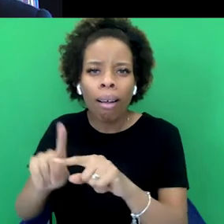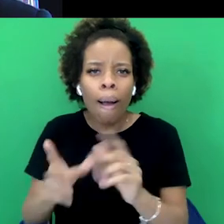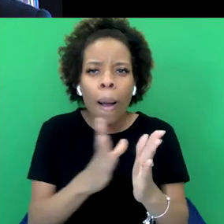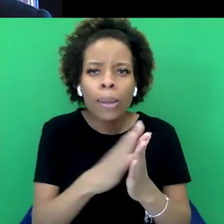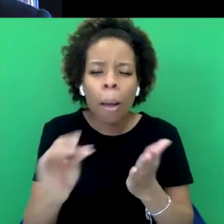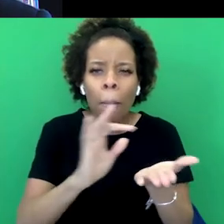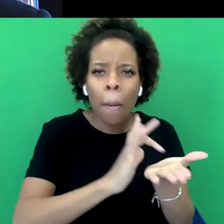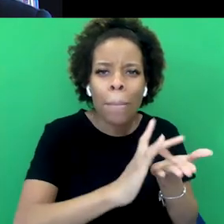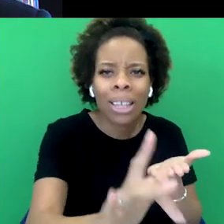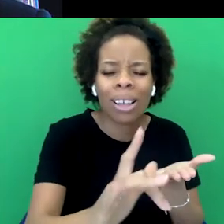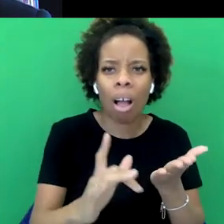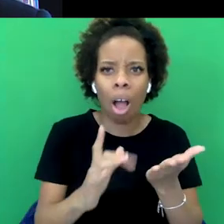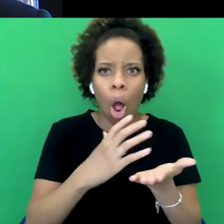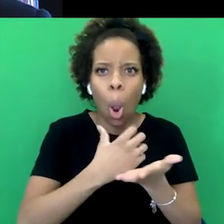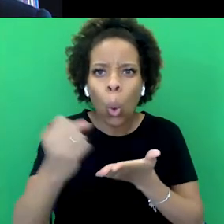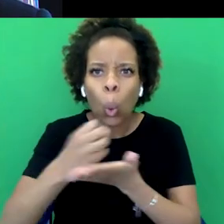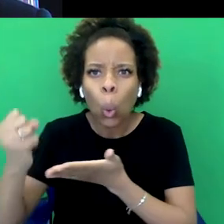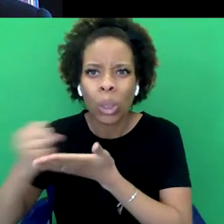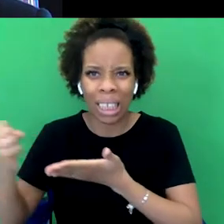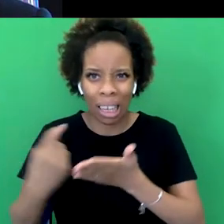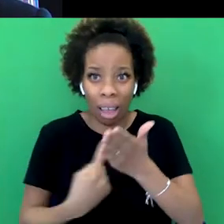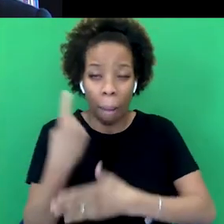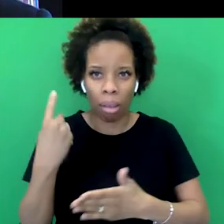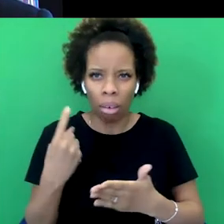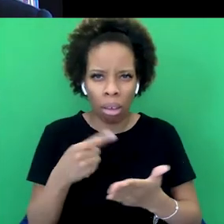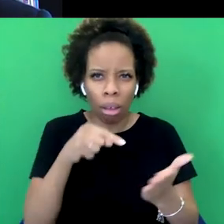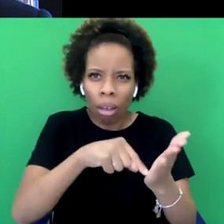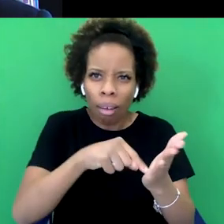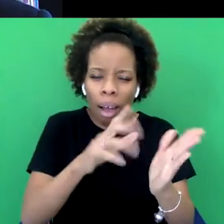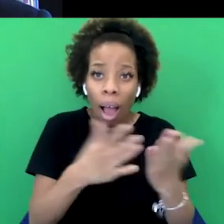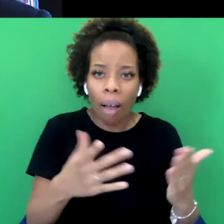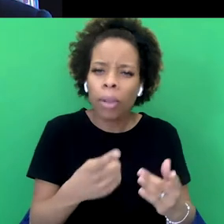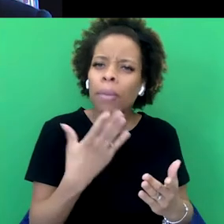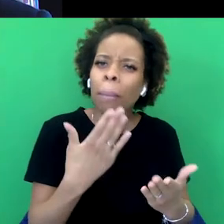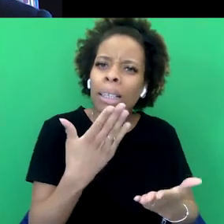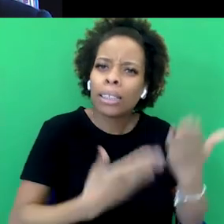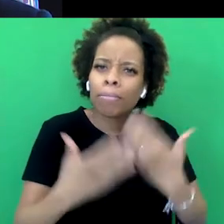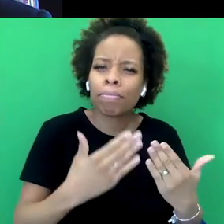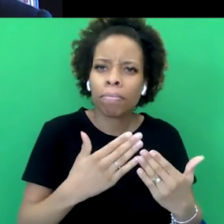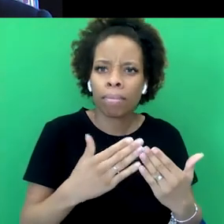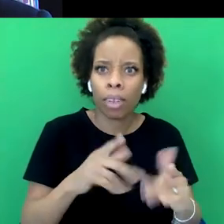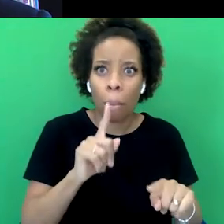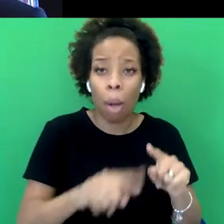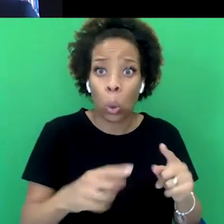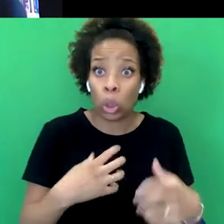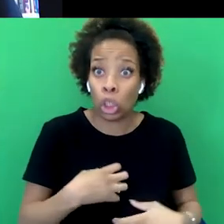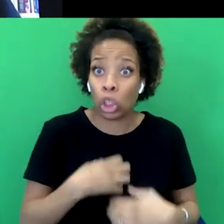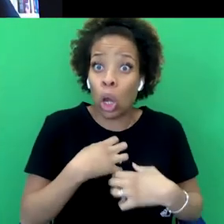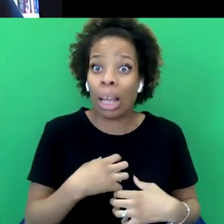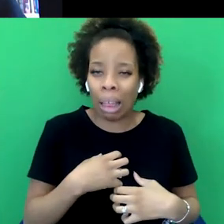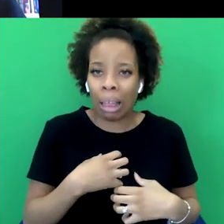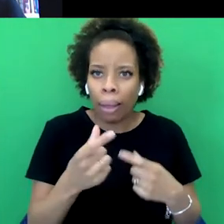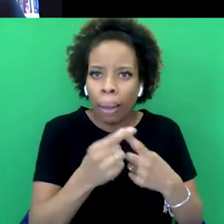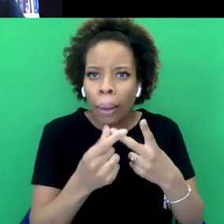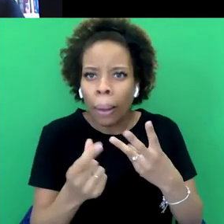about a couple of the examples that you've found most shocking that, in the amateur massacre, I think is a bit mainstream,